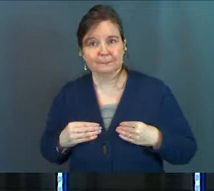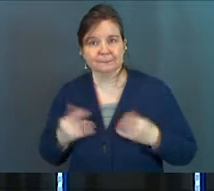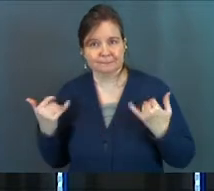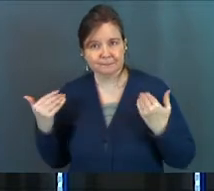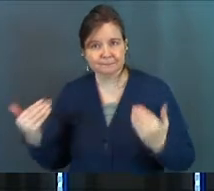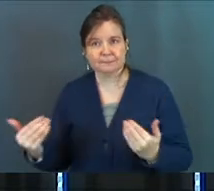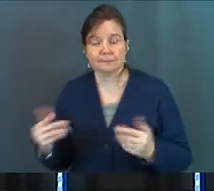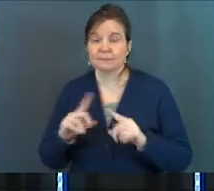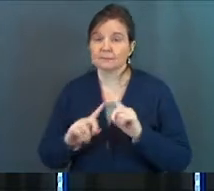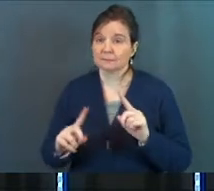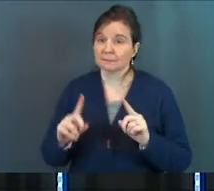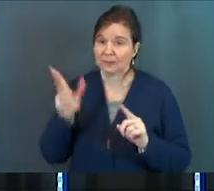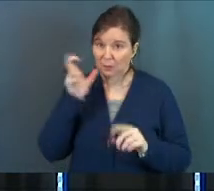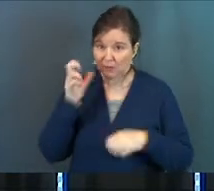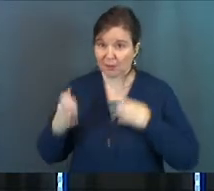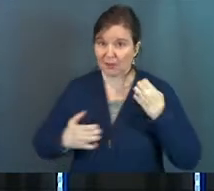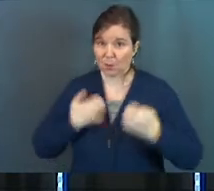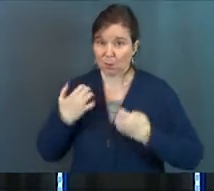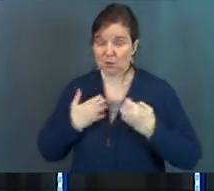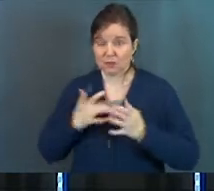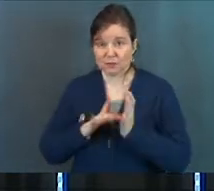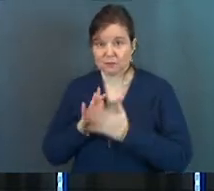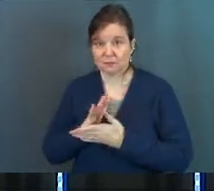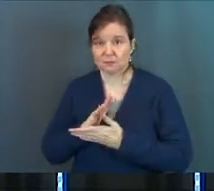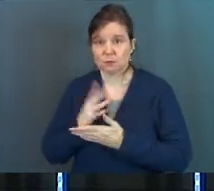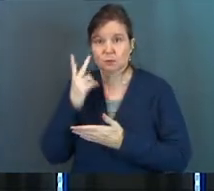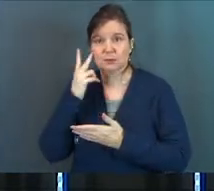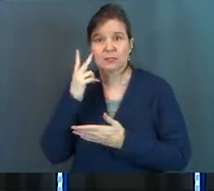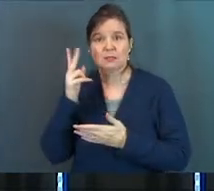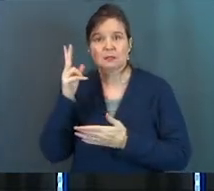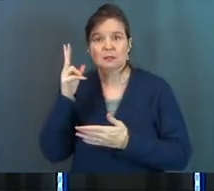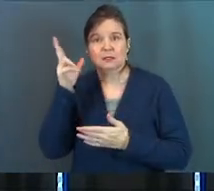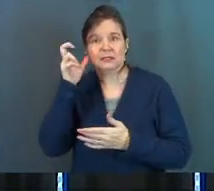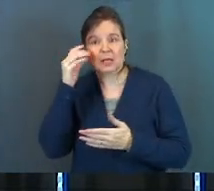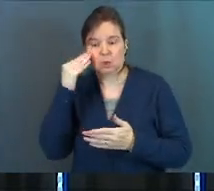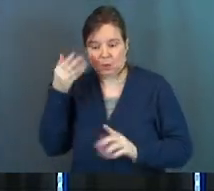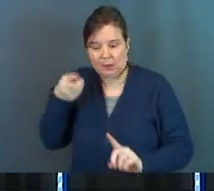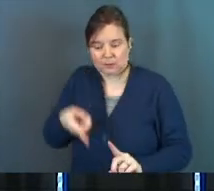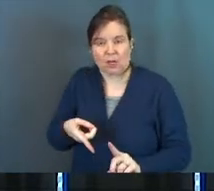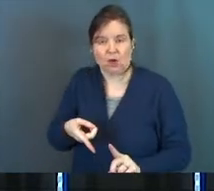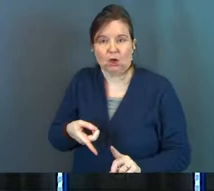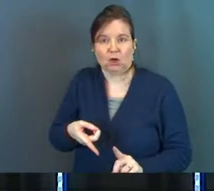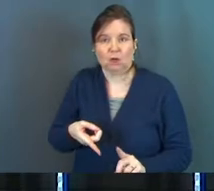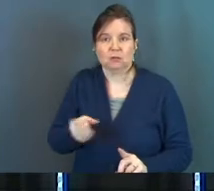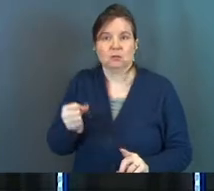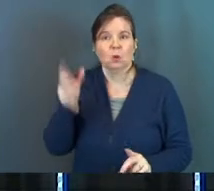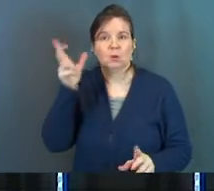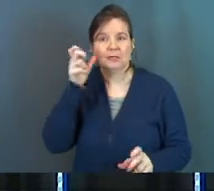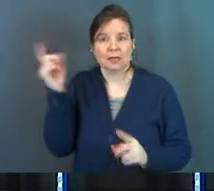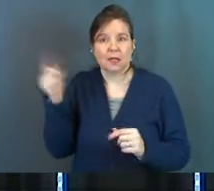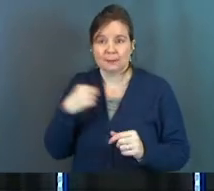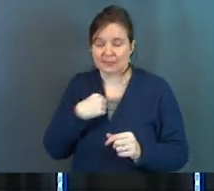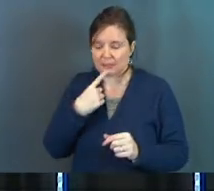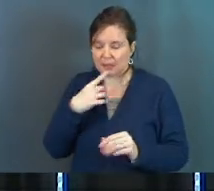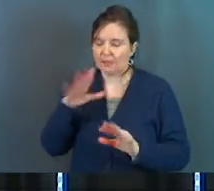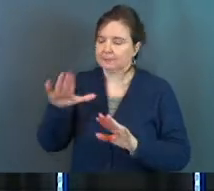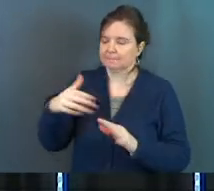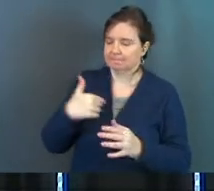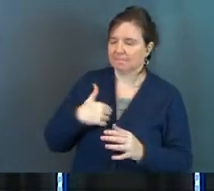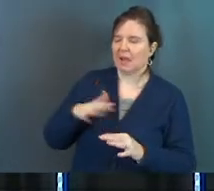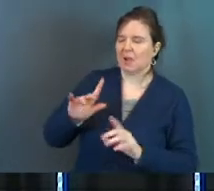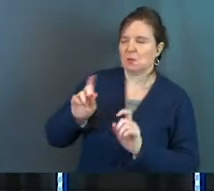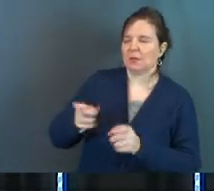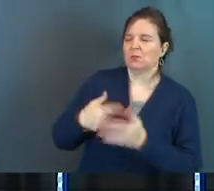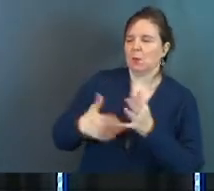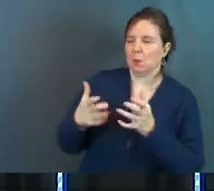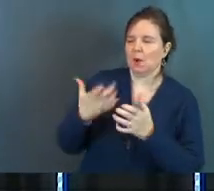on. But you hear the emotion in Jesus. See, Satan knew that that was there. And so Satan comes and says, hey, I'm